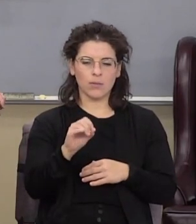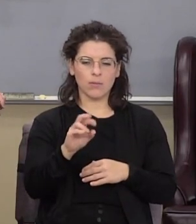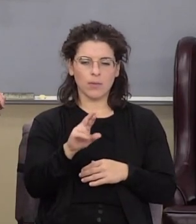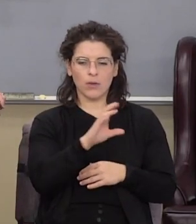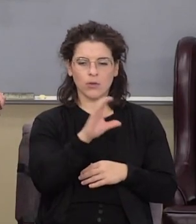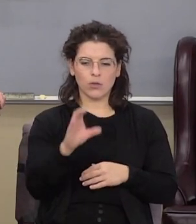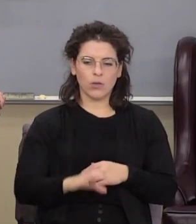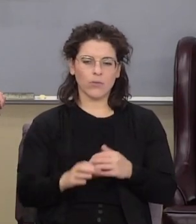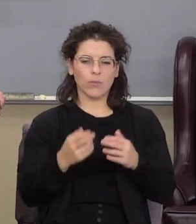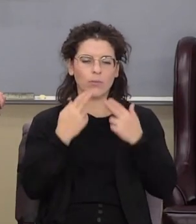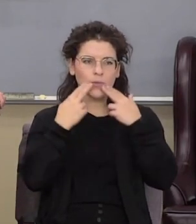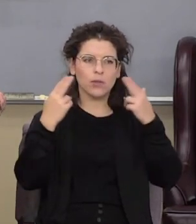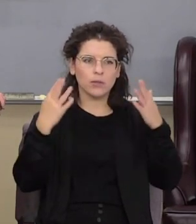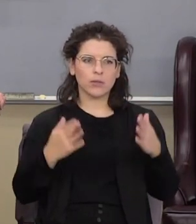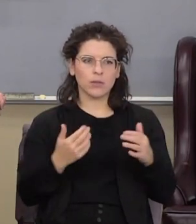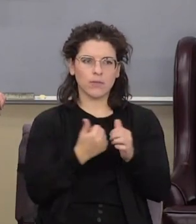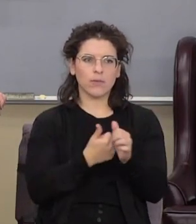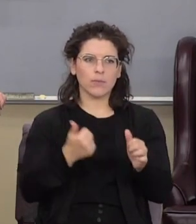God